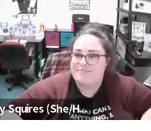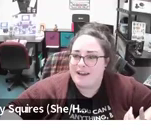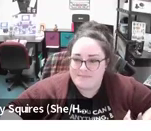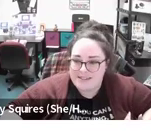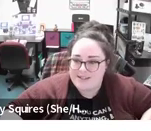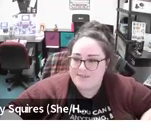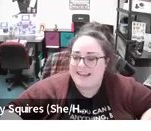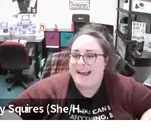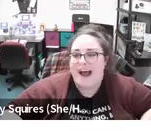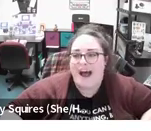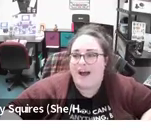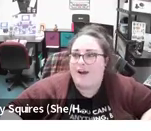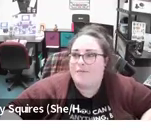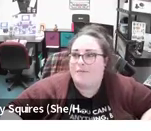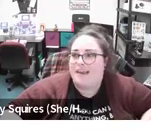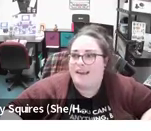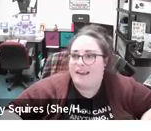feel free to private message me.